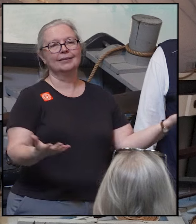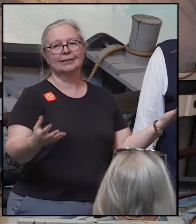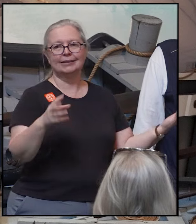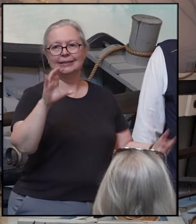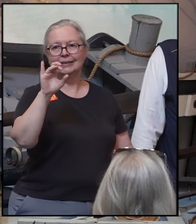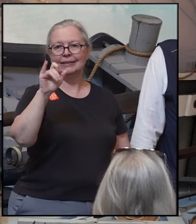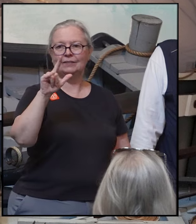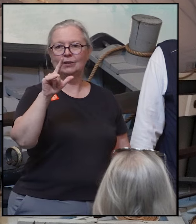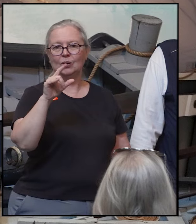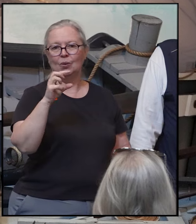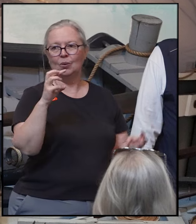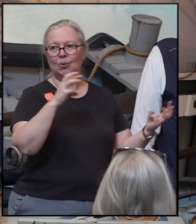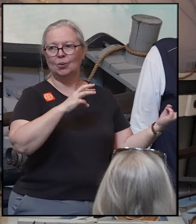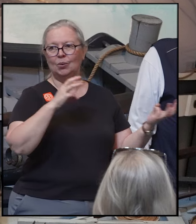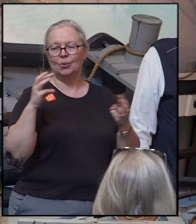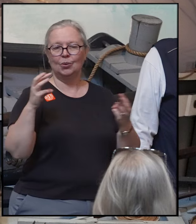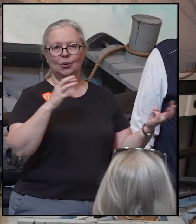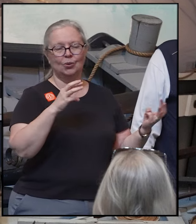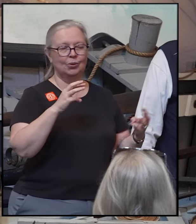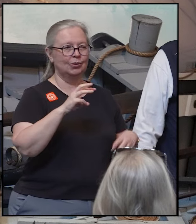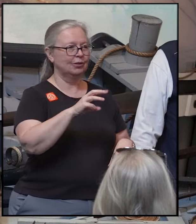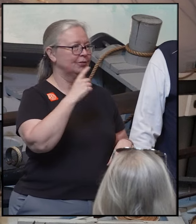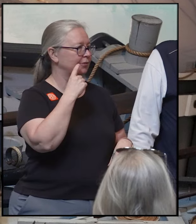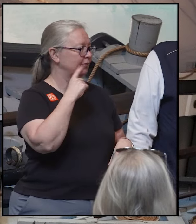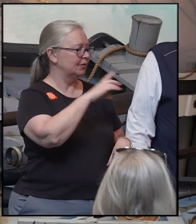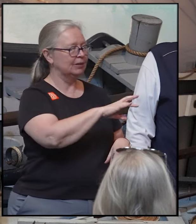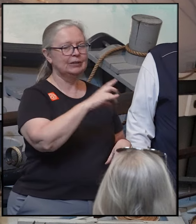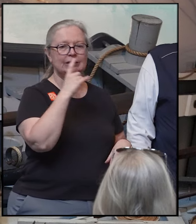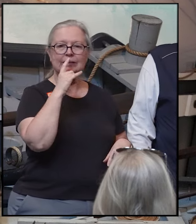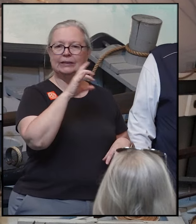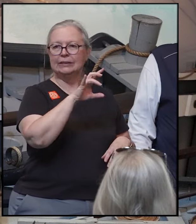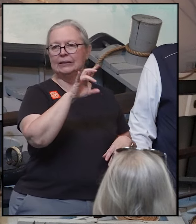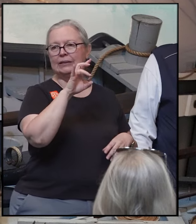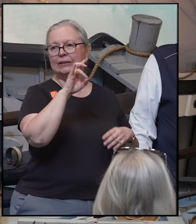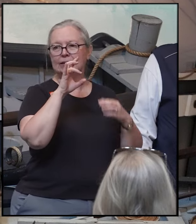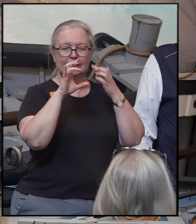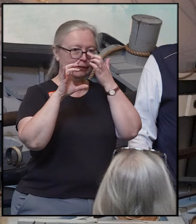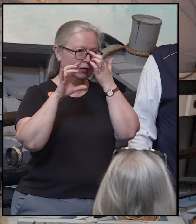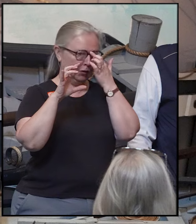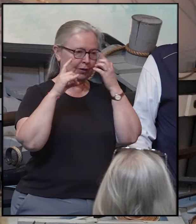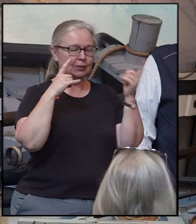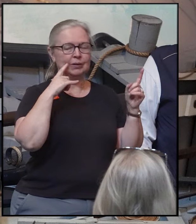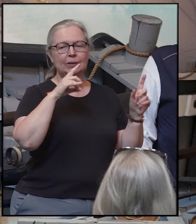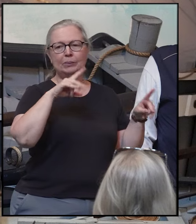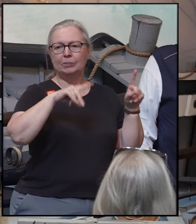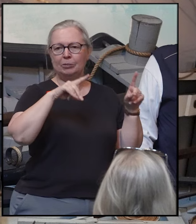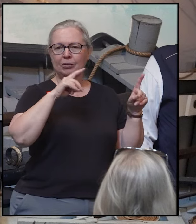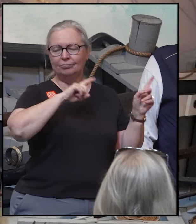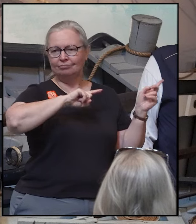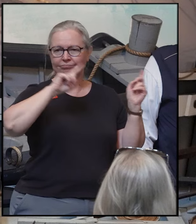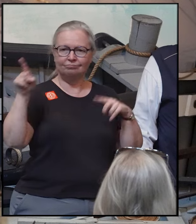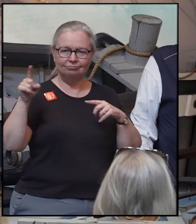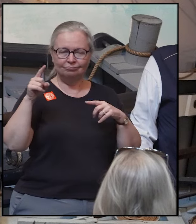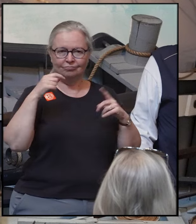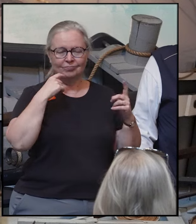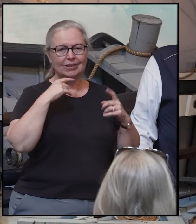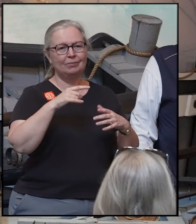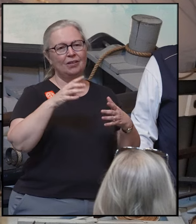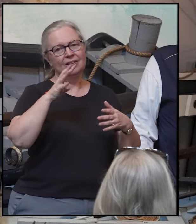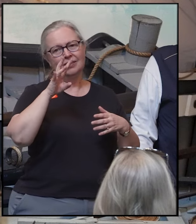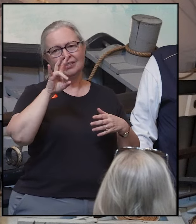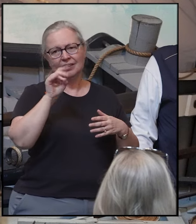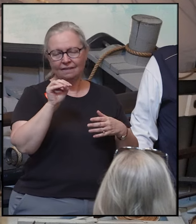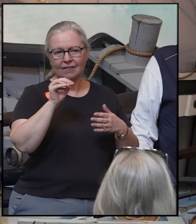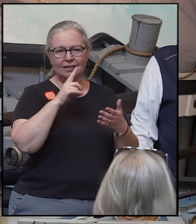Some 400 brave Nantucketers went to war. About 70 of them perished. After the war, those that were left on the